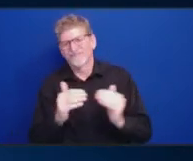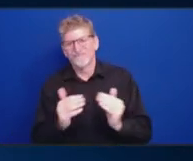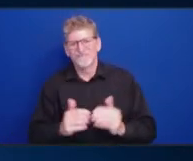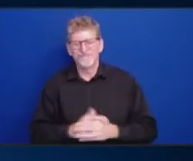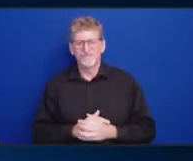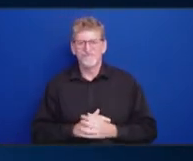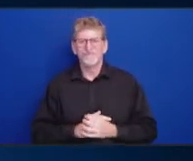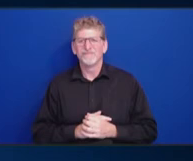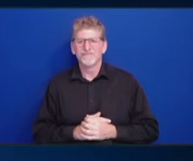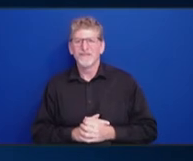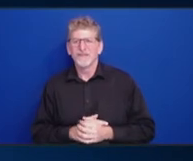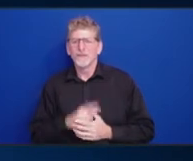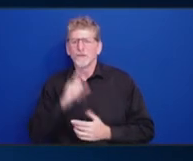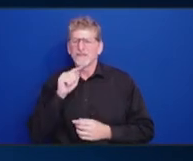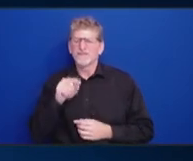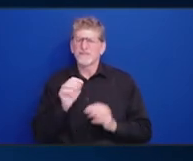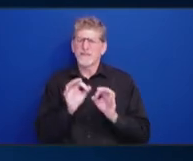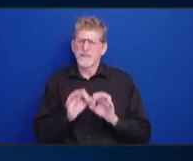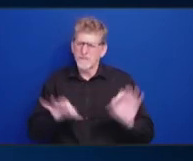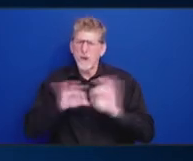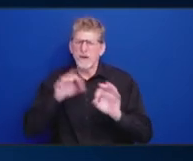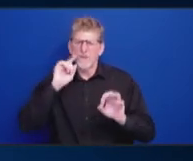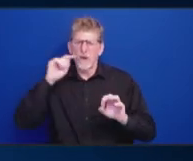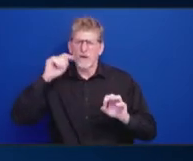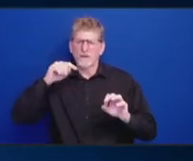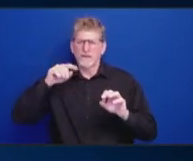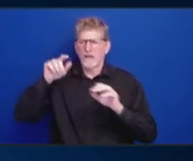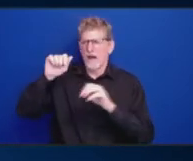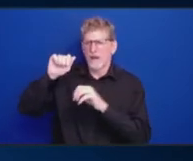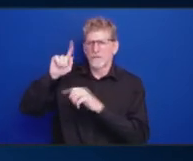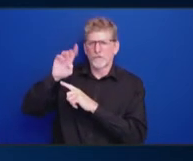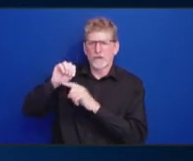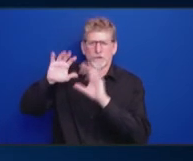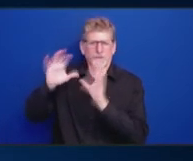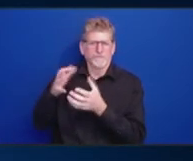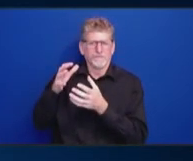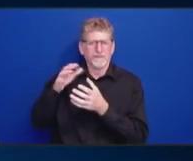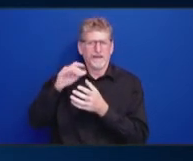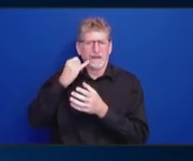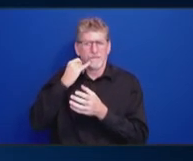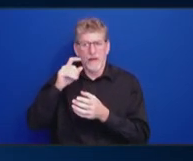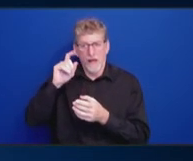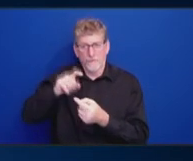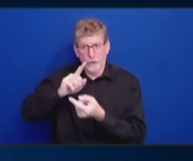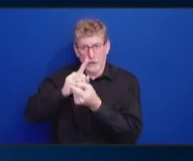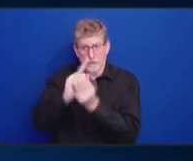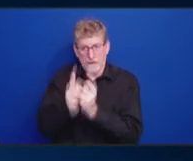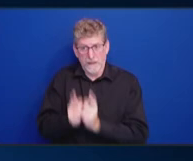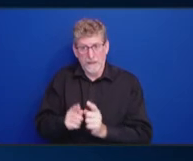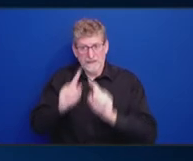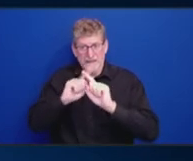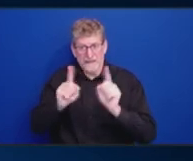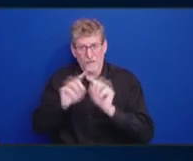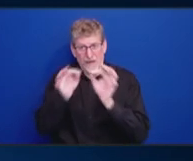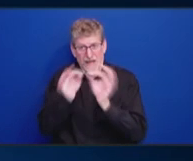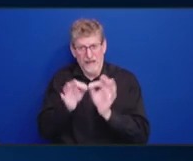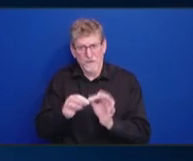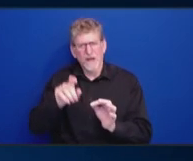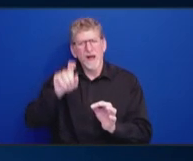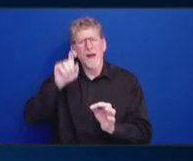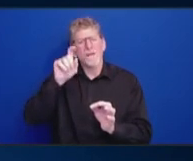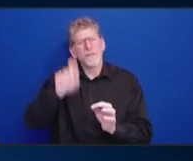that, you know, if you are having to translate into different languages, that you need to translate them before you release